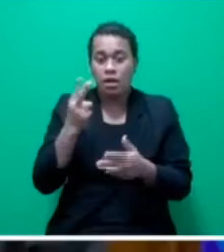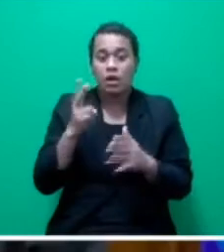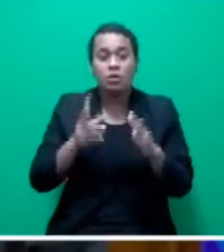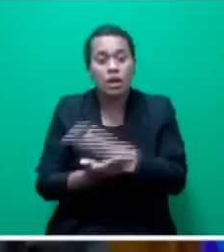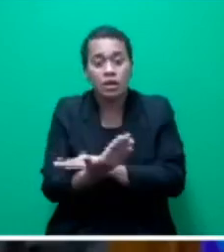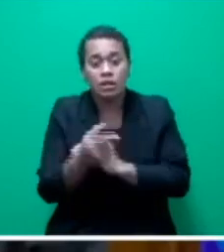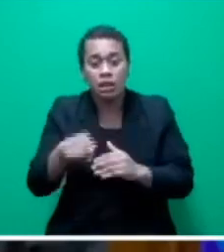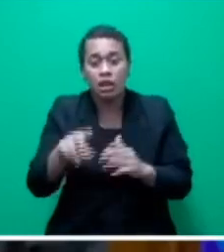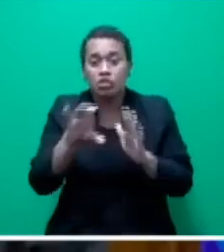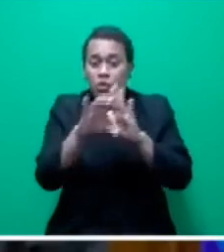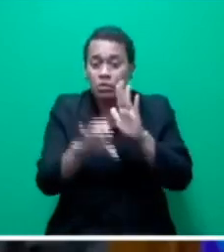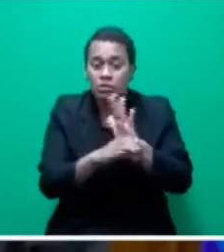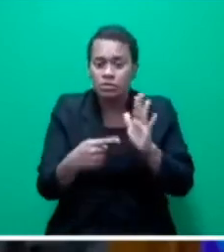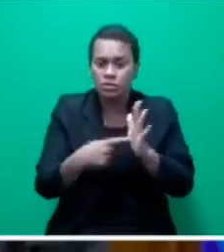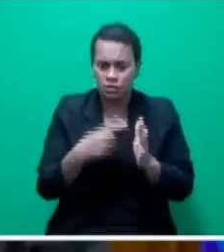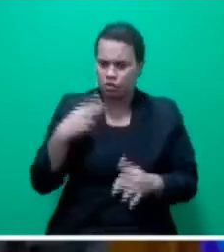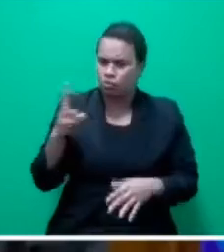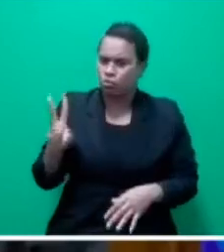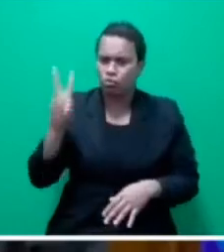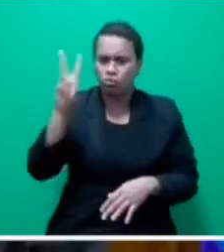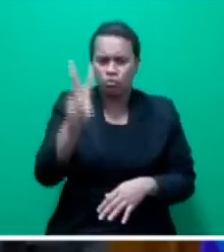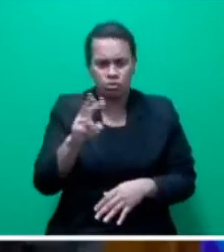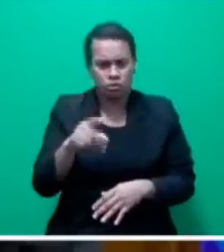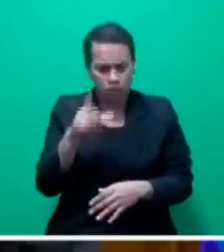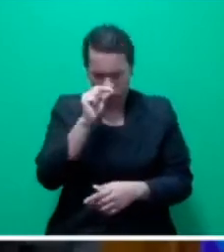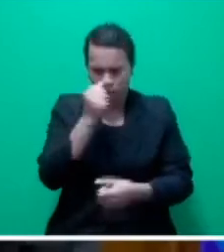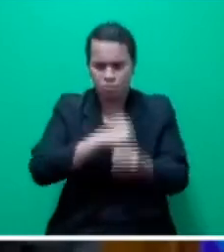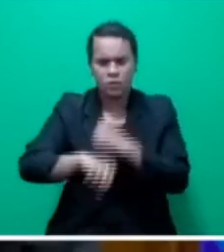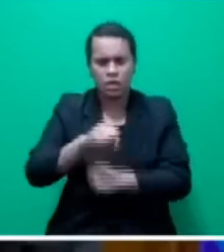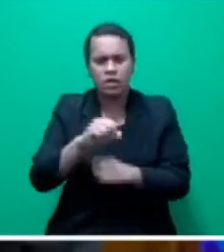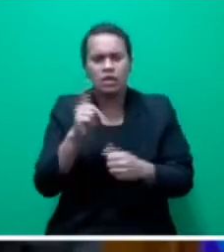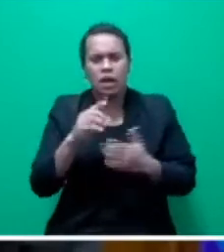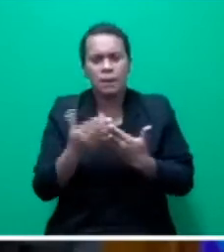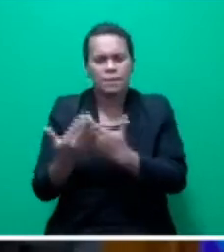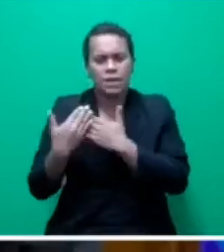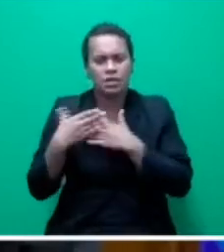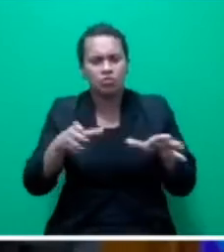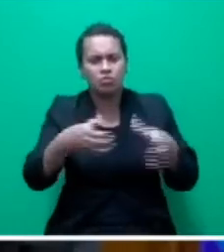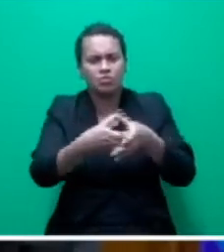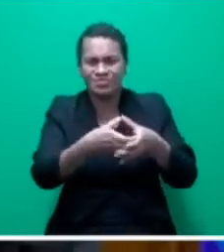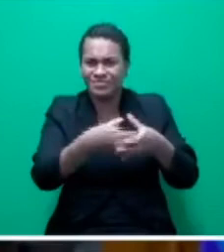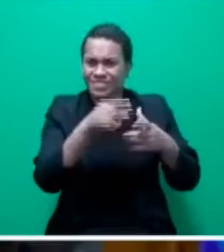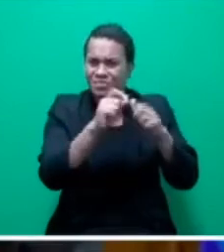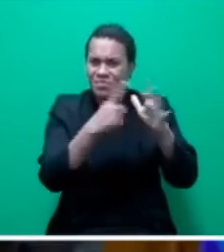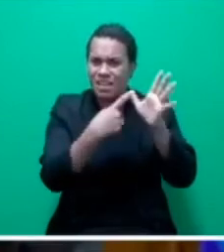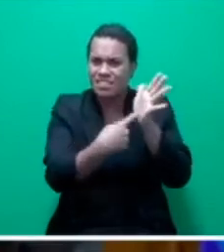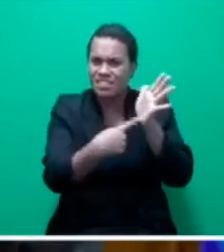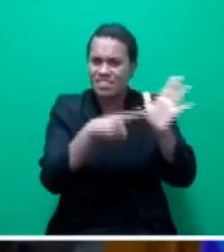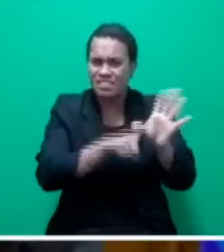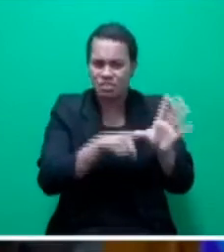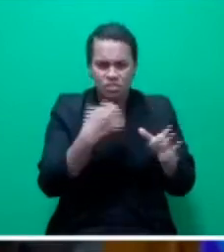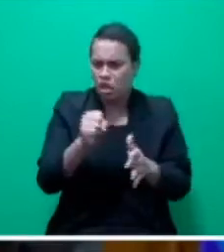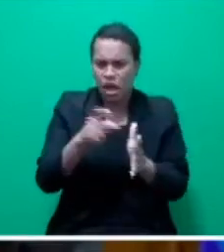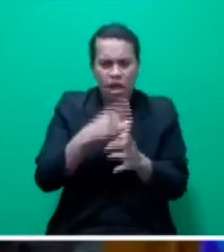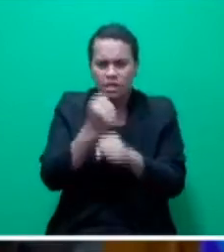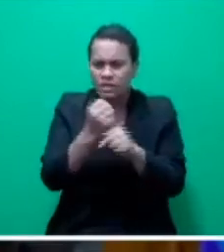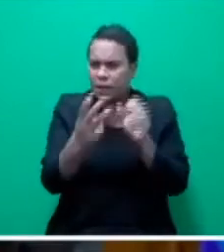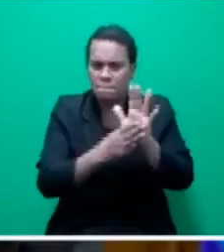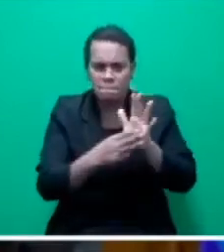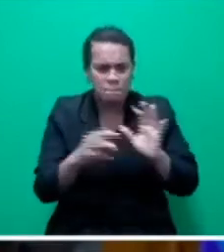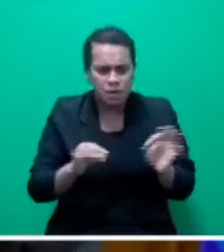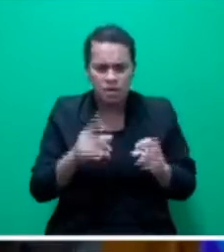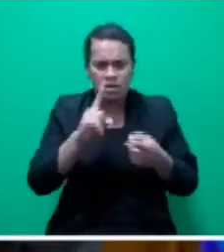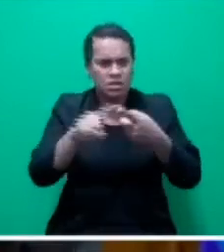two people eligible to become party leader. No AGM, no Congress, and an undemocratic constitution that